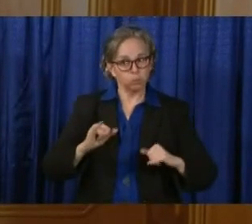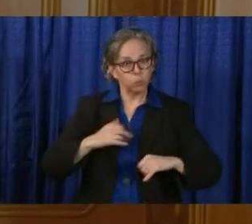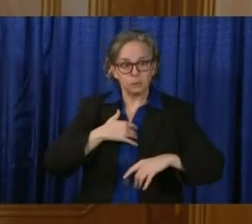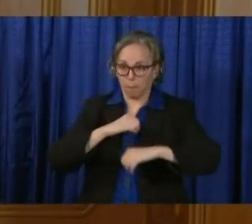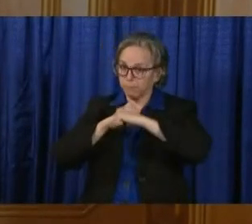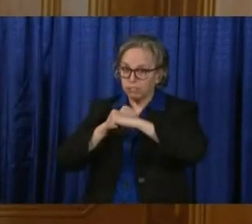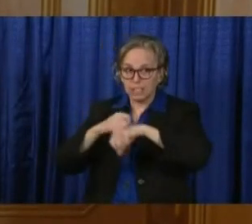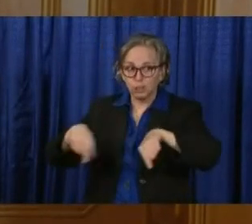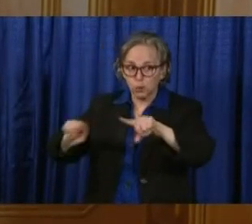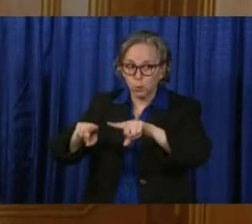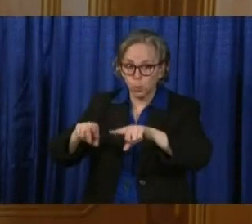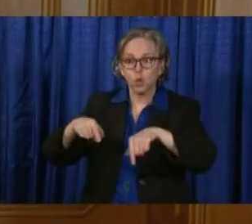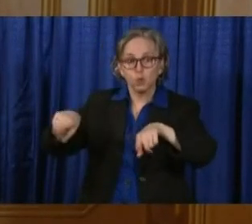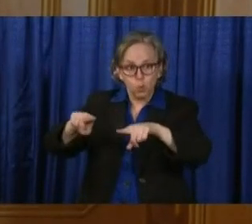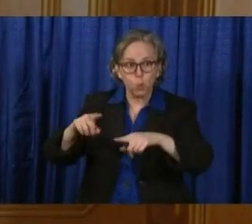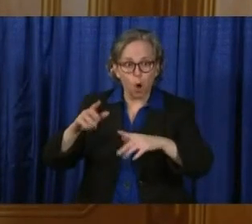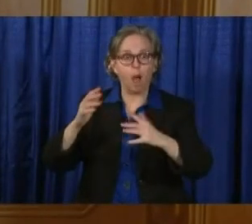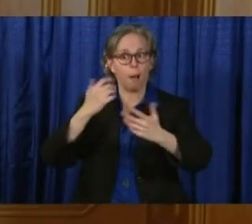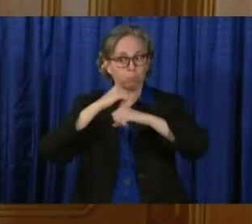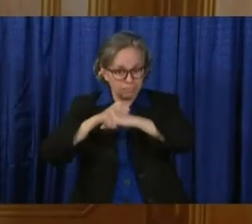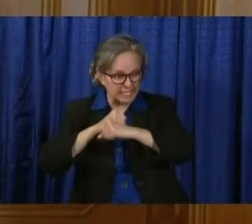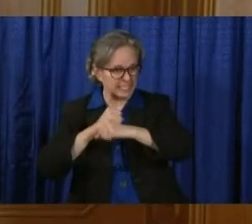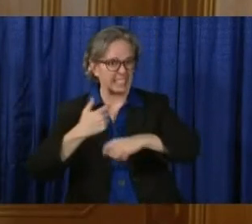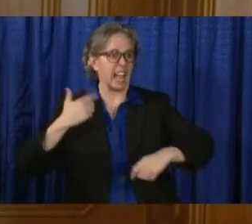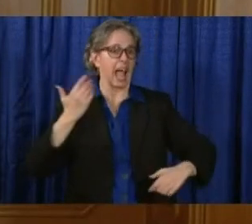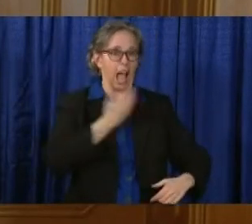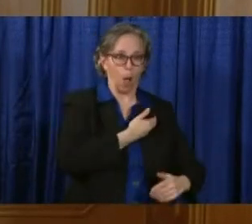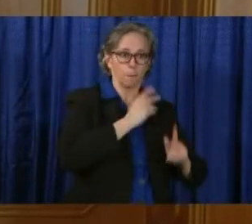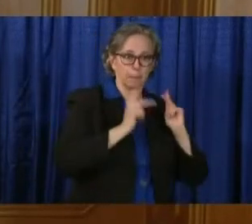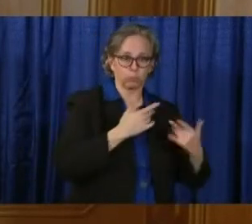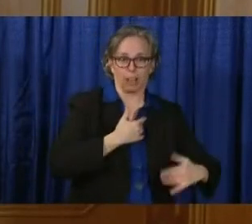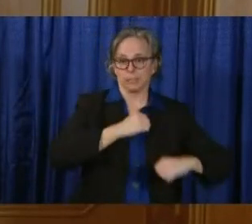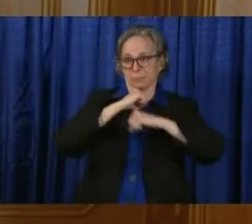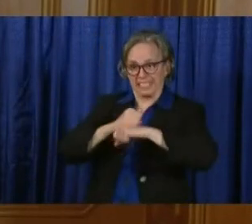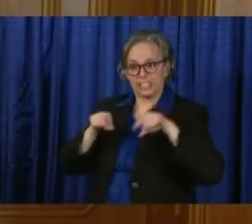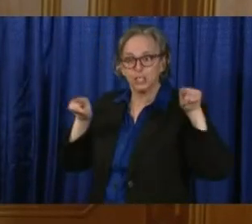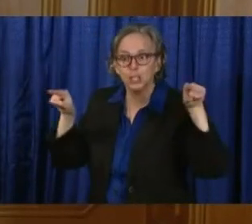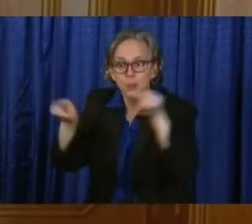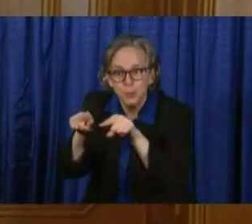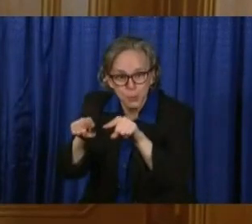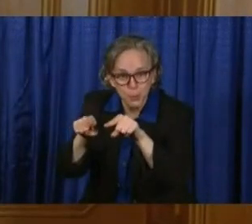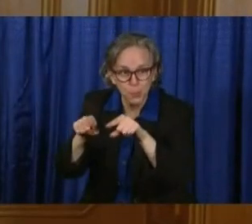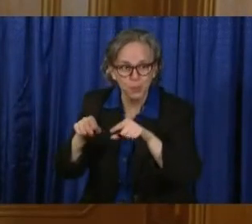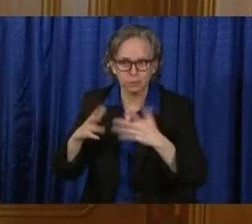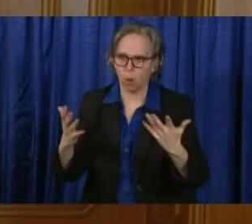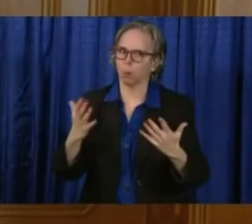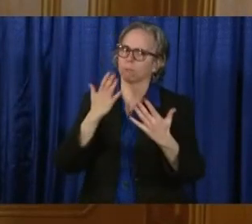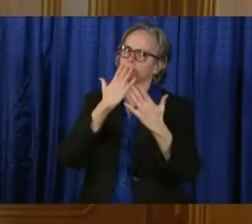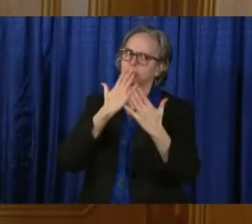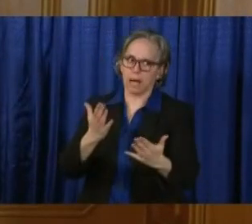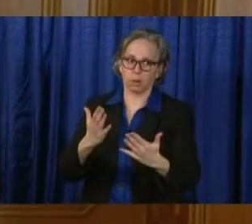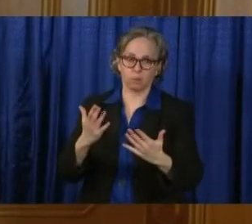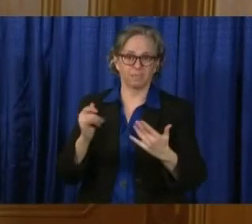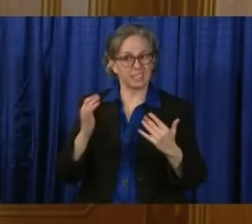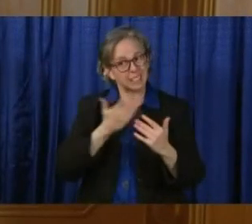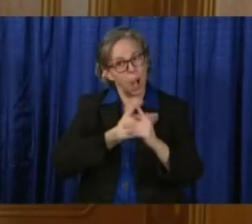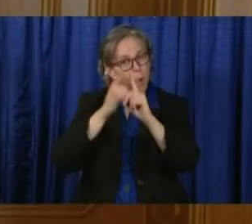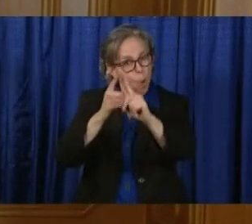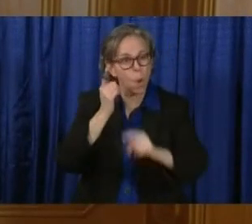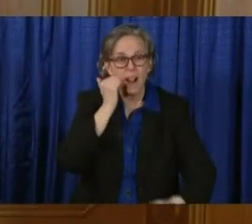protectors. Thank you for that. And our efforts every single day are aimed at protecting you.